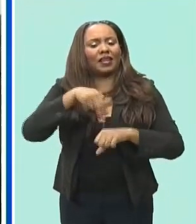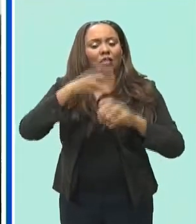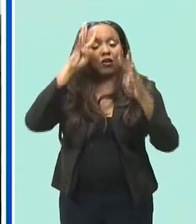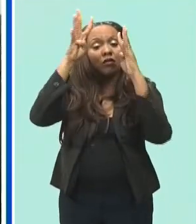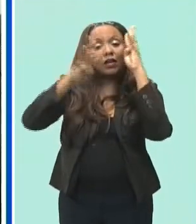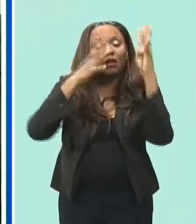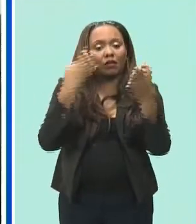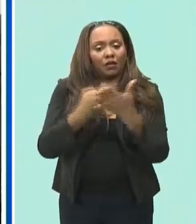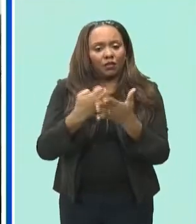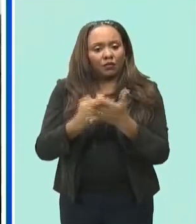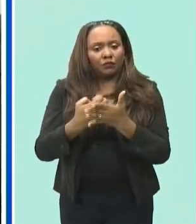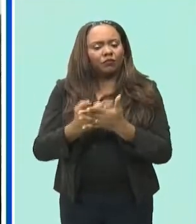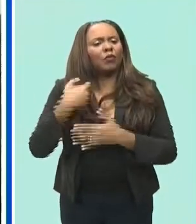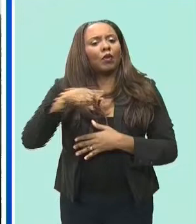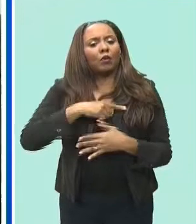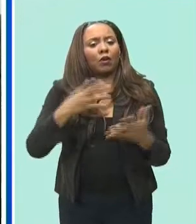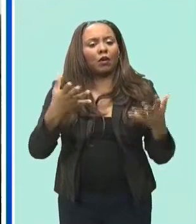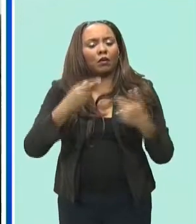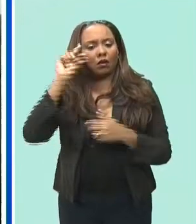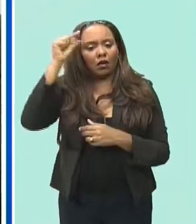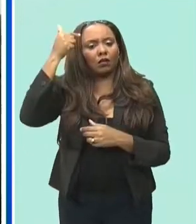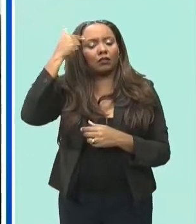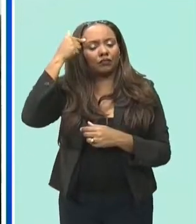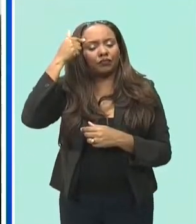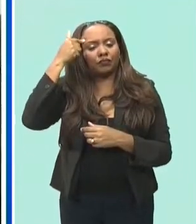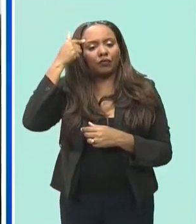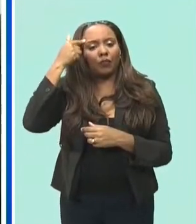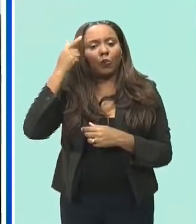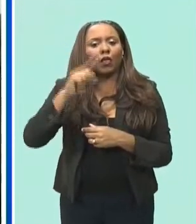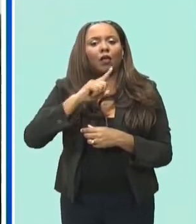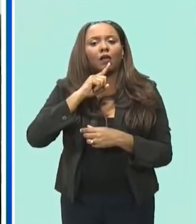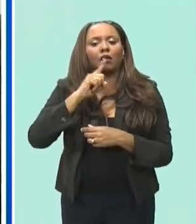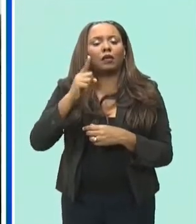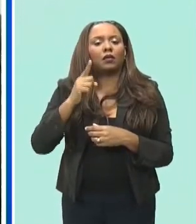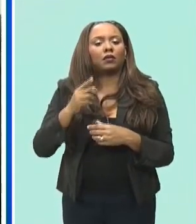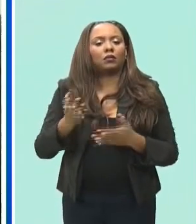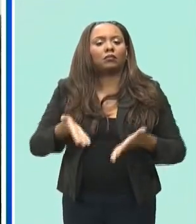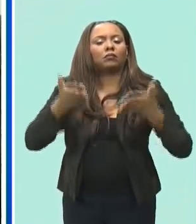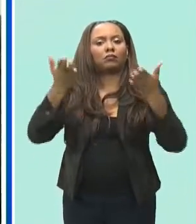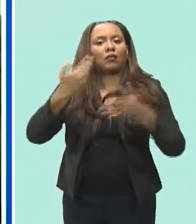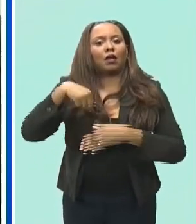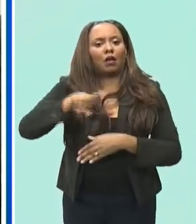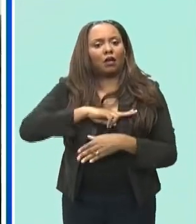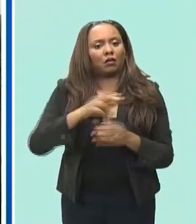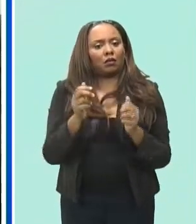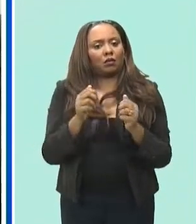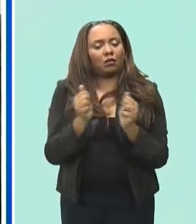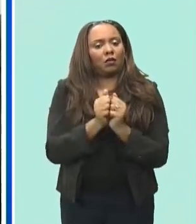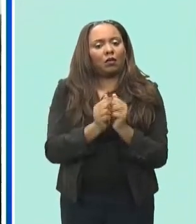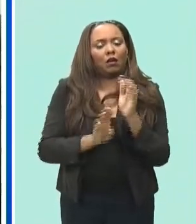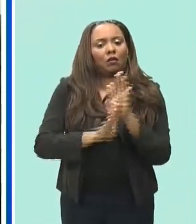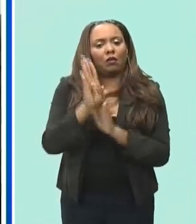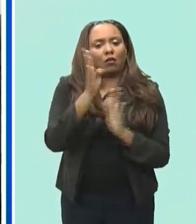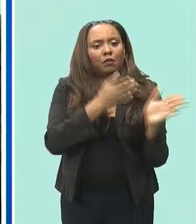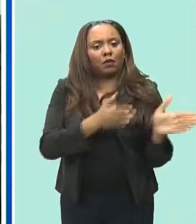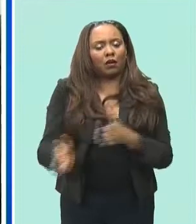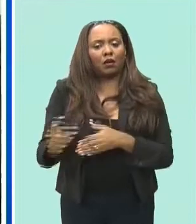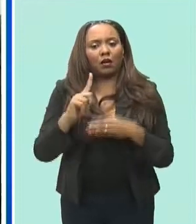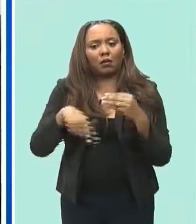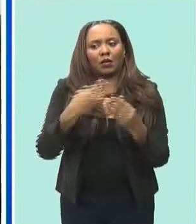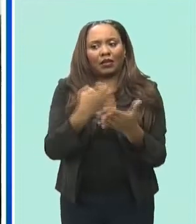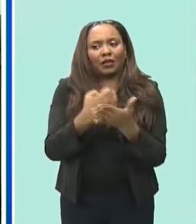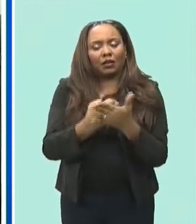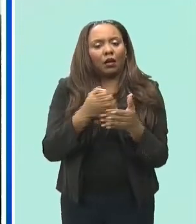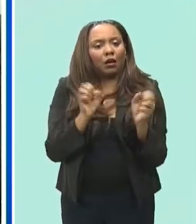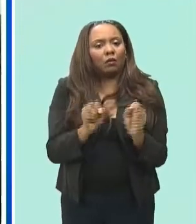we call on government therefore to urgently present the nation with a growth plan that addresses the economic opportunity